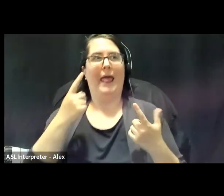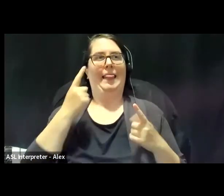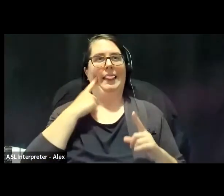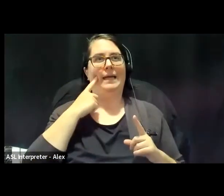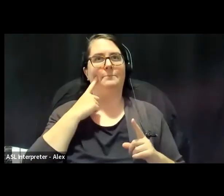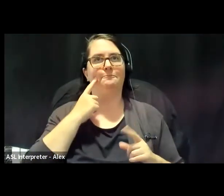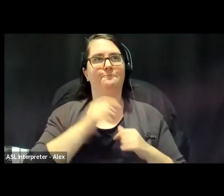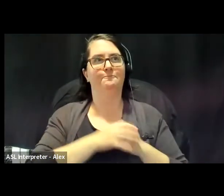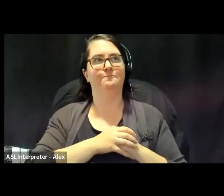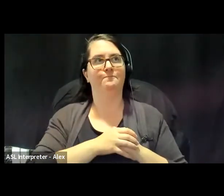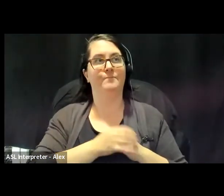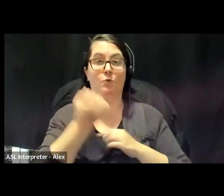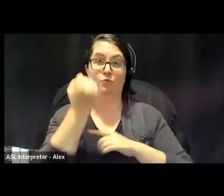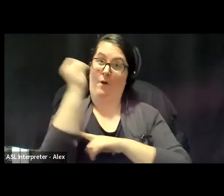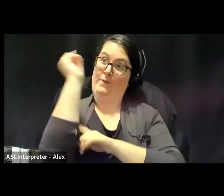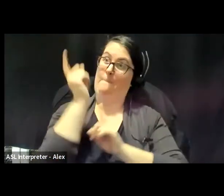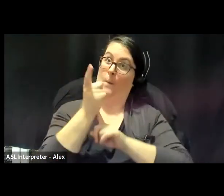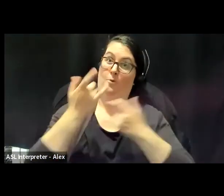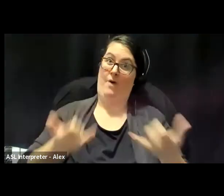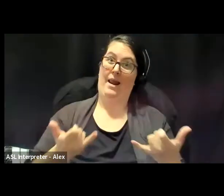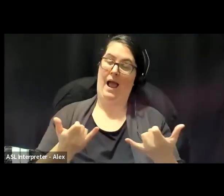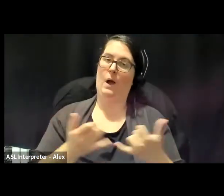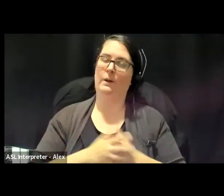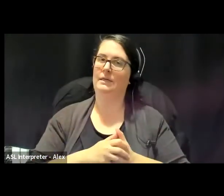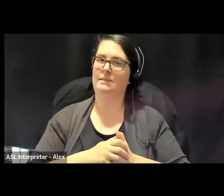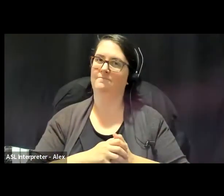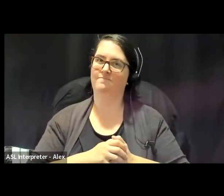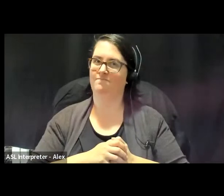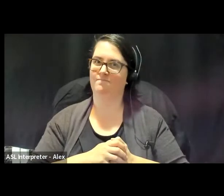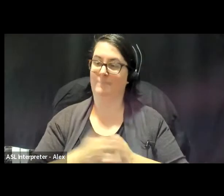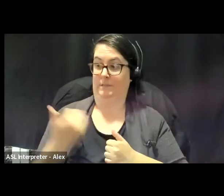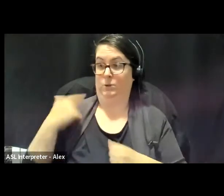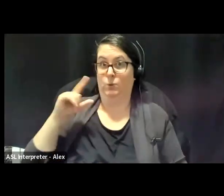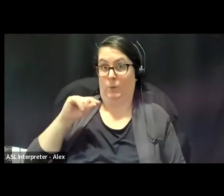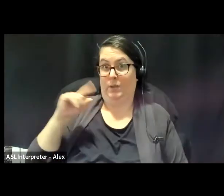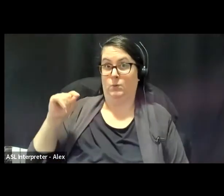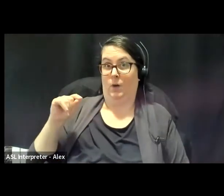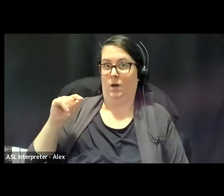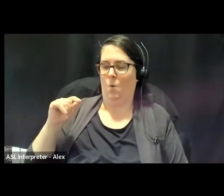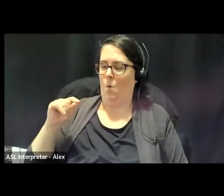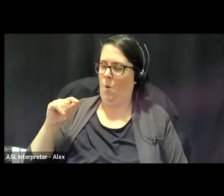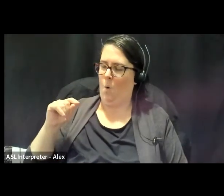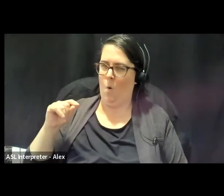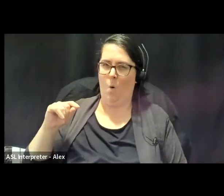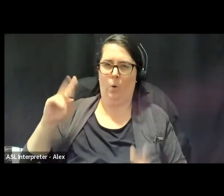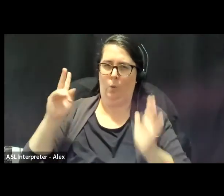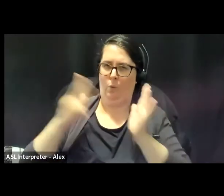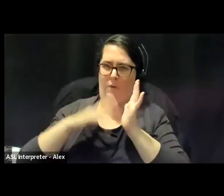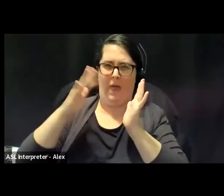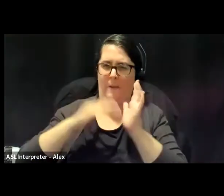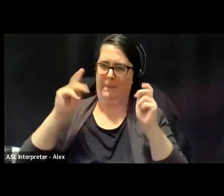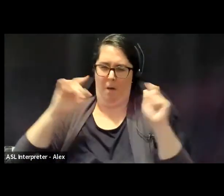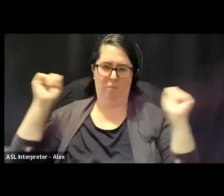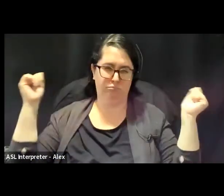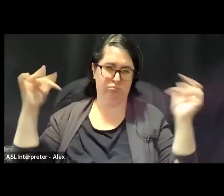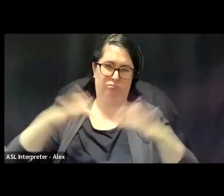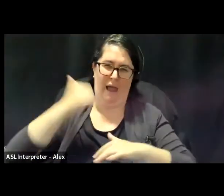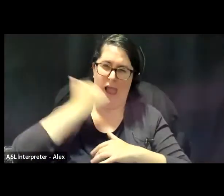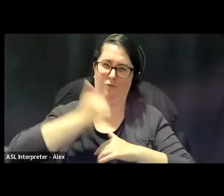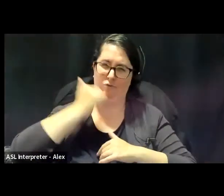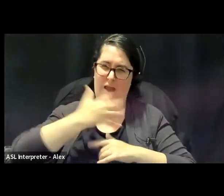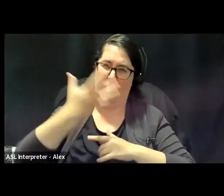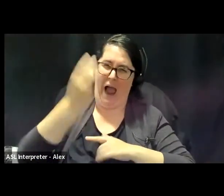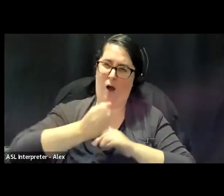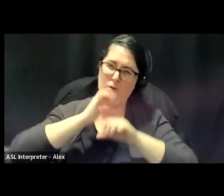in the kind of revolutionary moment that we experienced in 2020 when there were thousands in the street every day, but I think that in